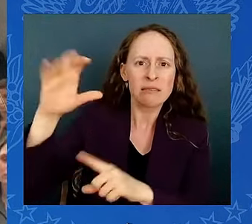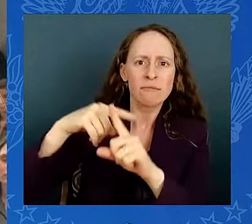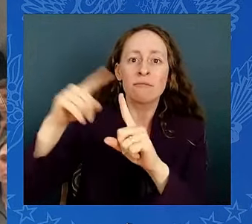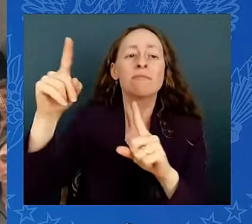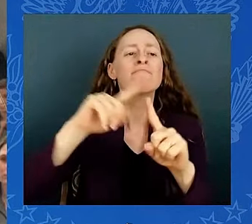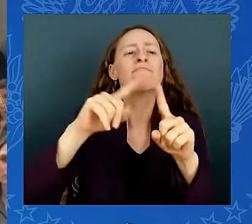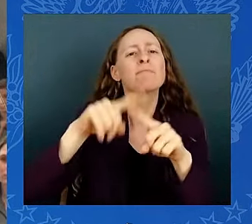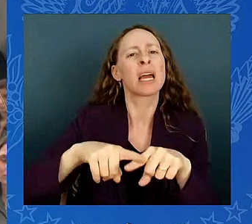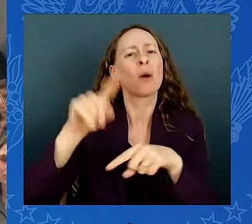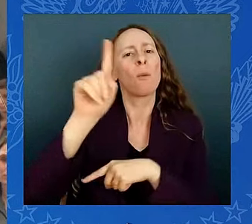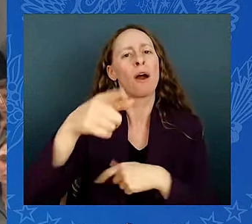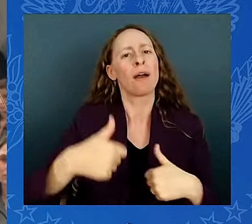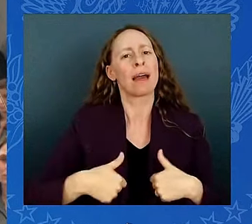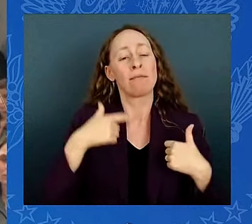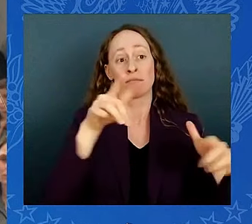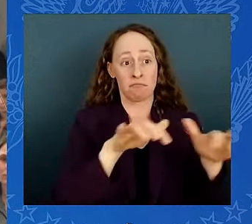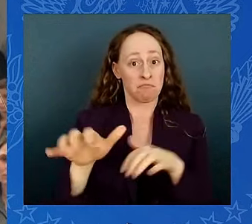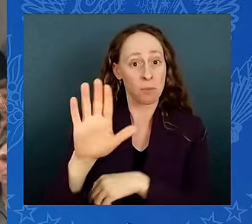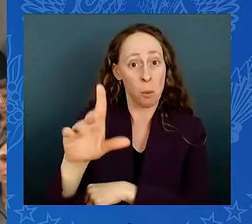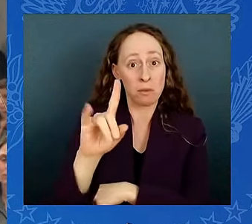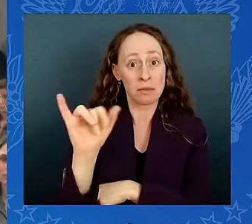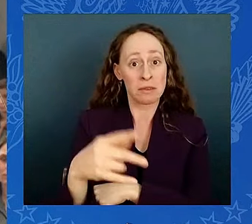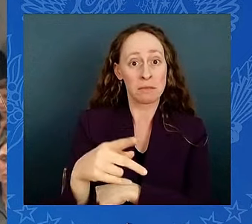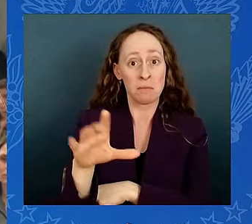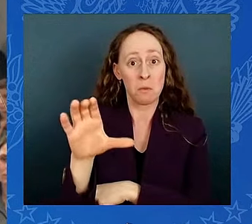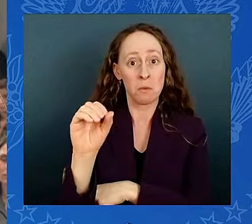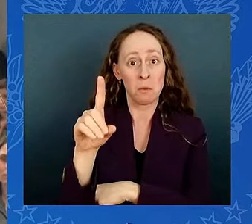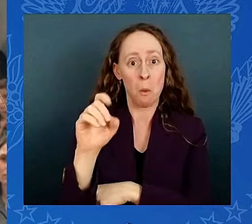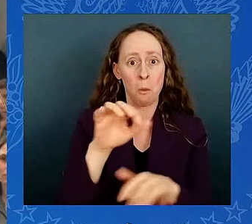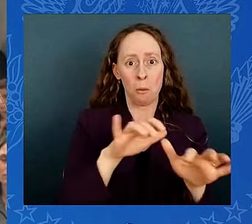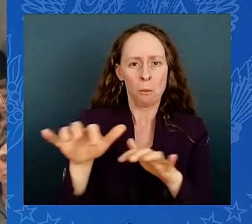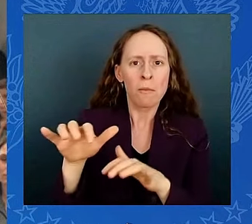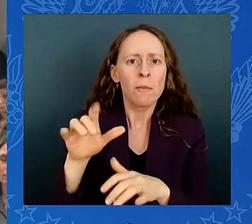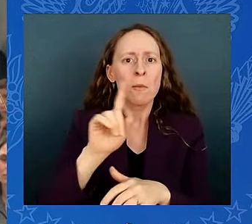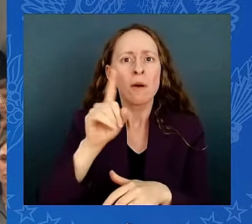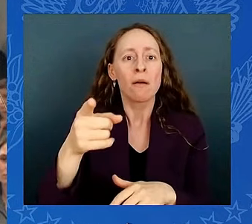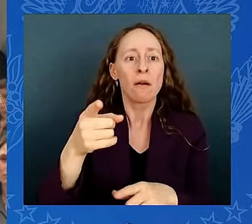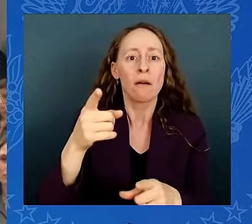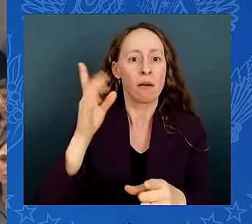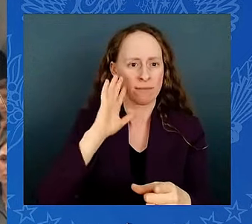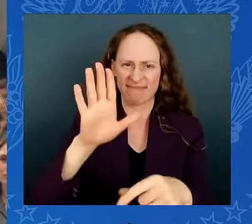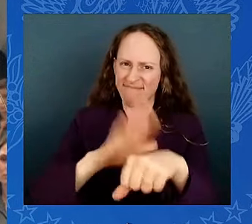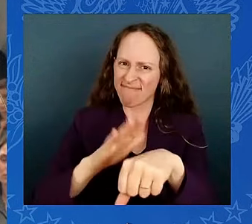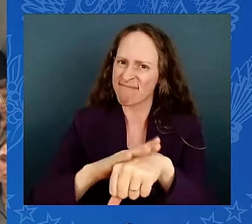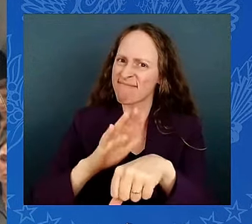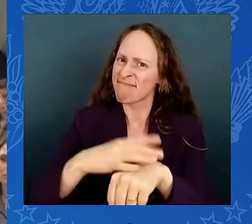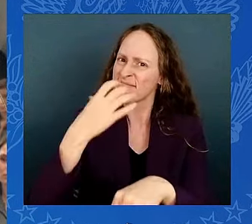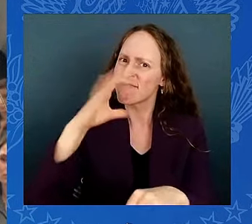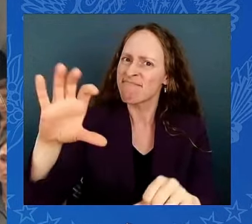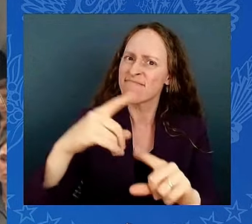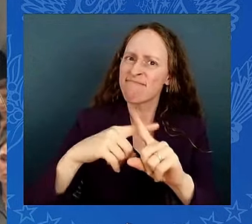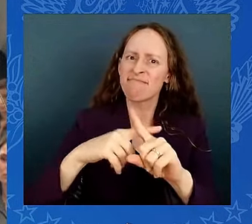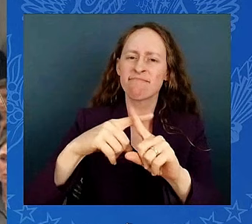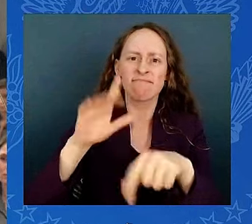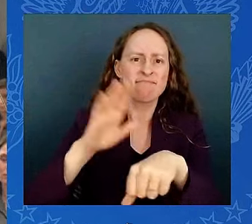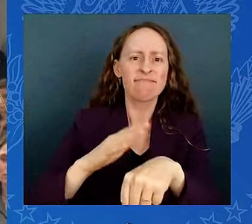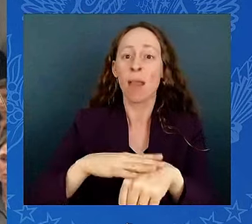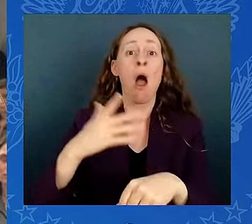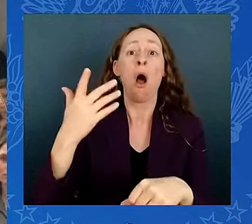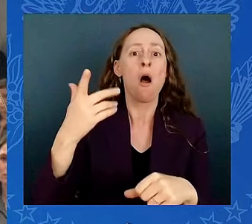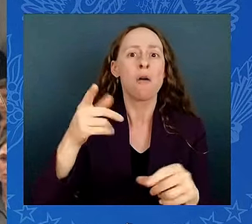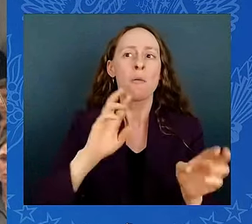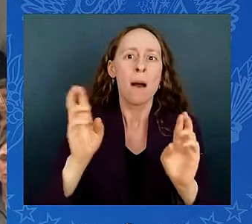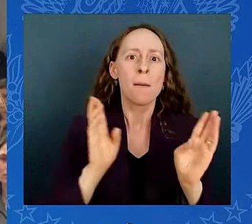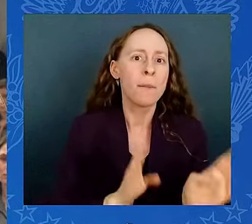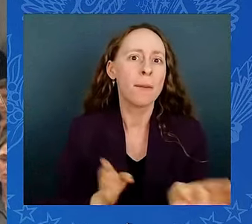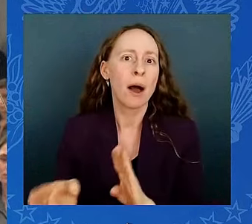generally, but in your community where you're living. And we'll get back to exactly what the heat forecast for your neighborhood is. My